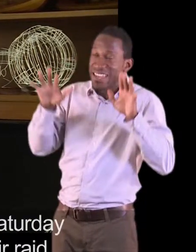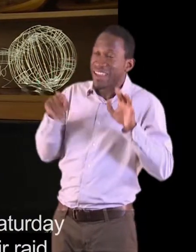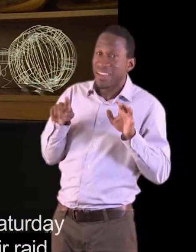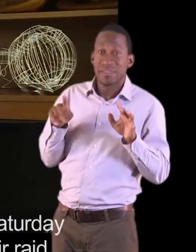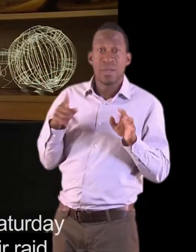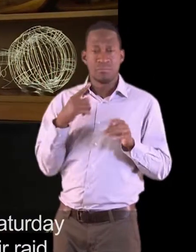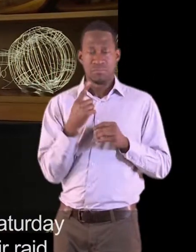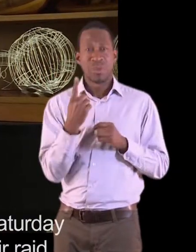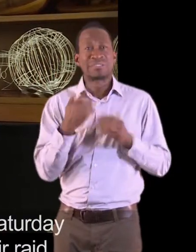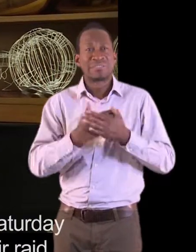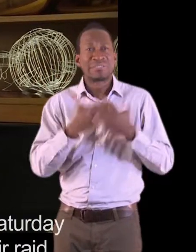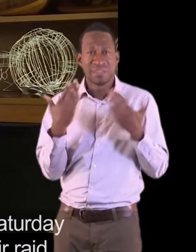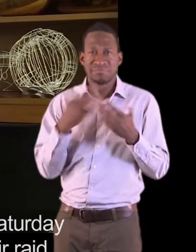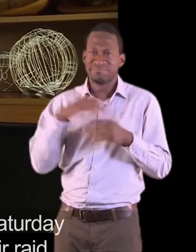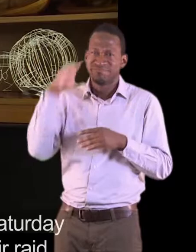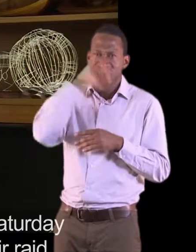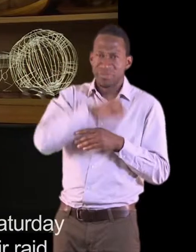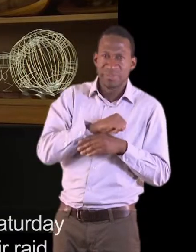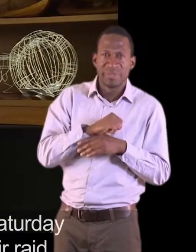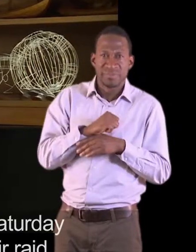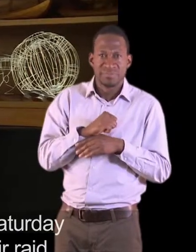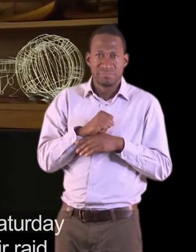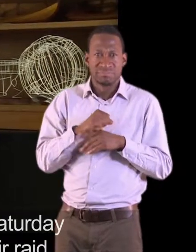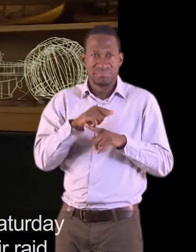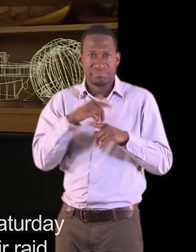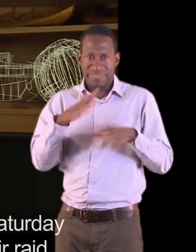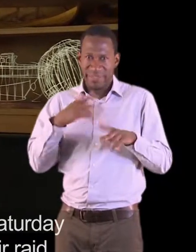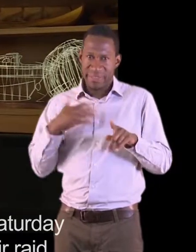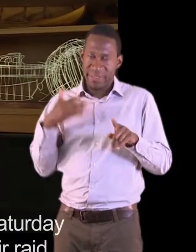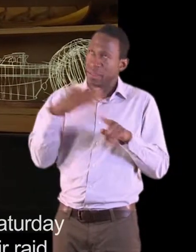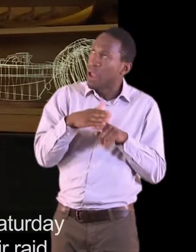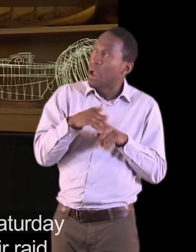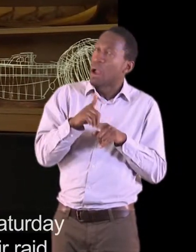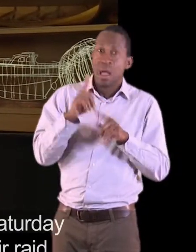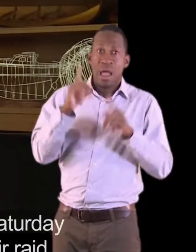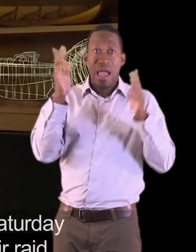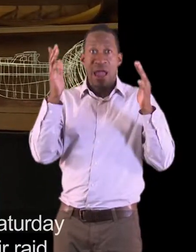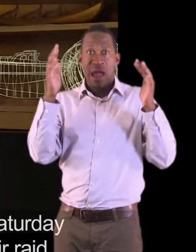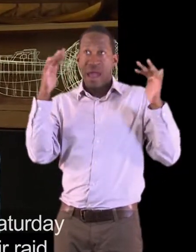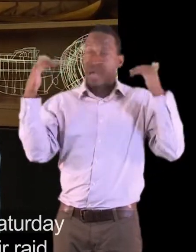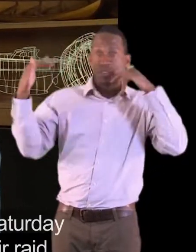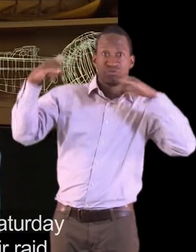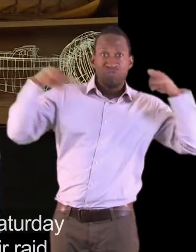We went in, this was on the Saturday night, there'd been an air raid. And